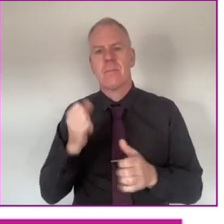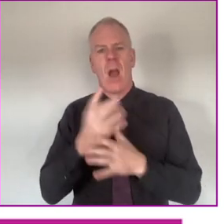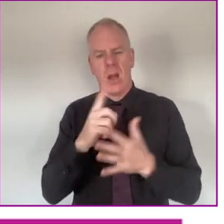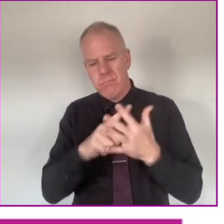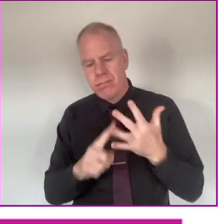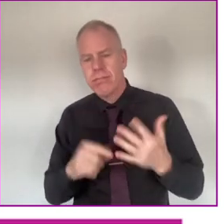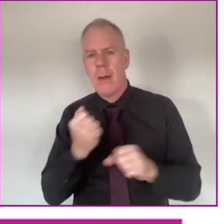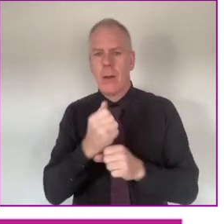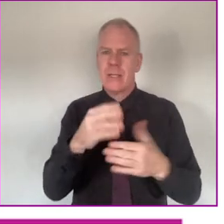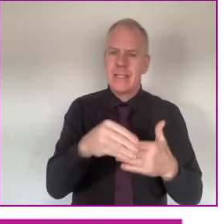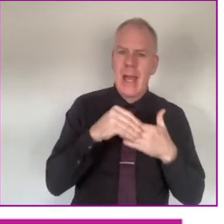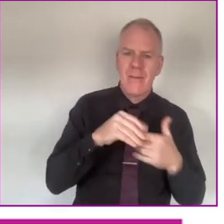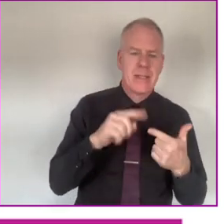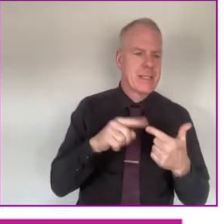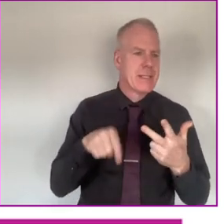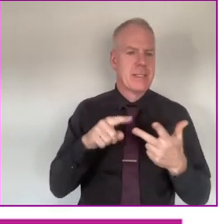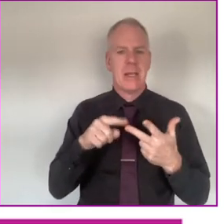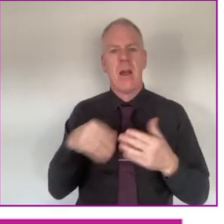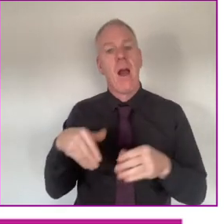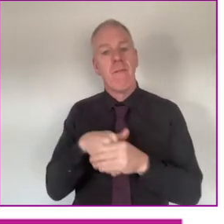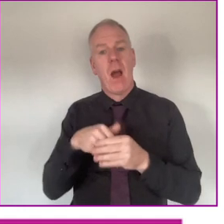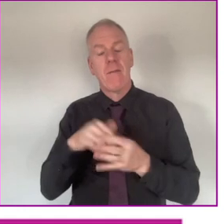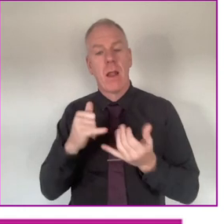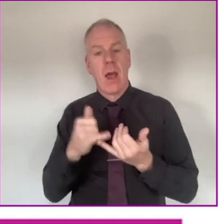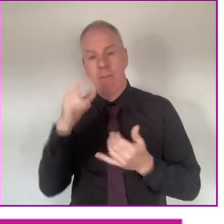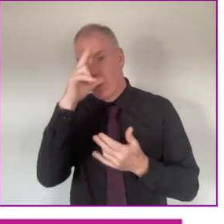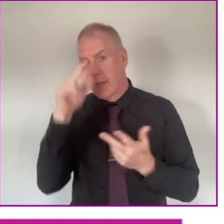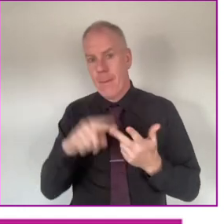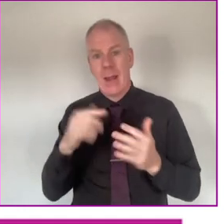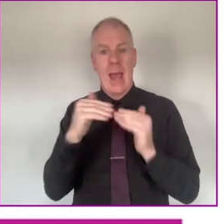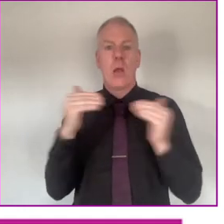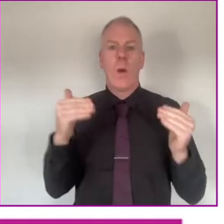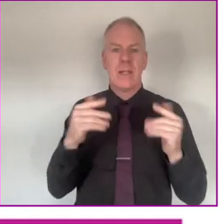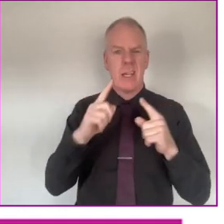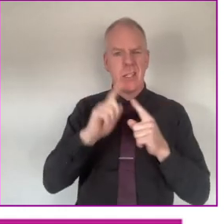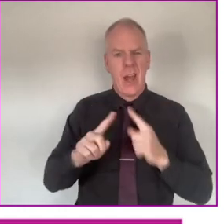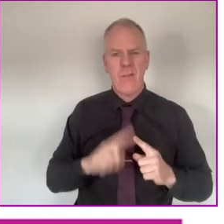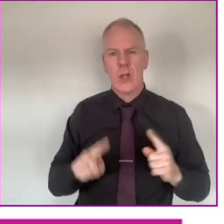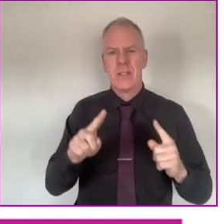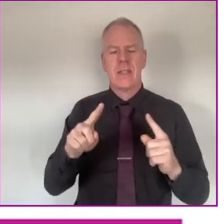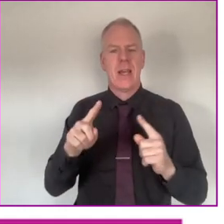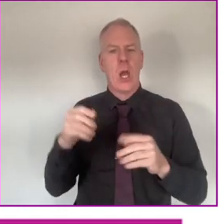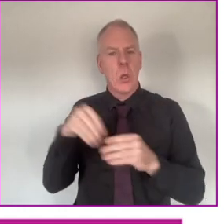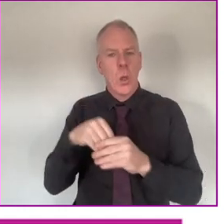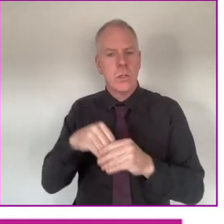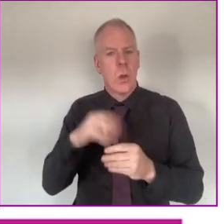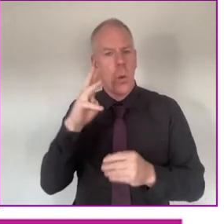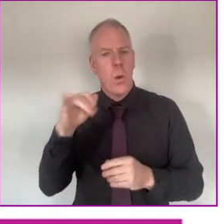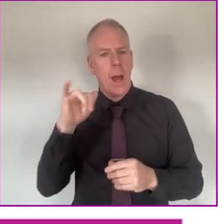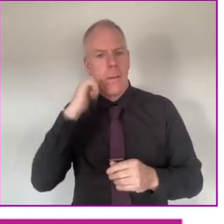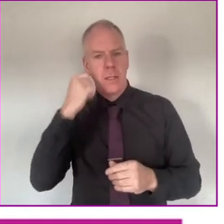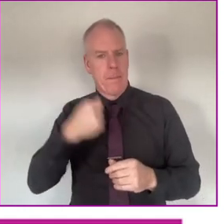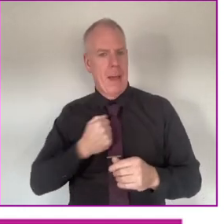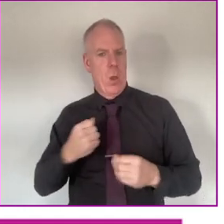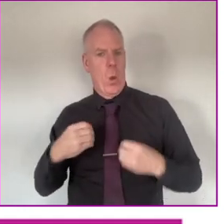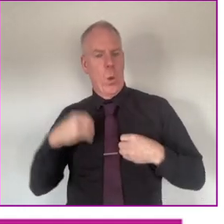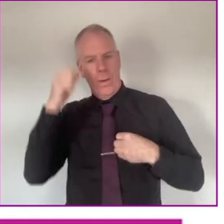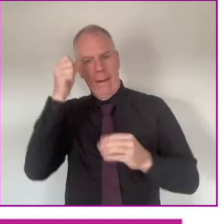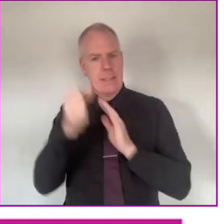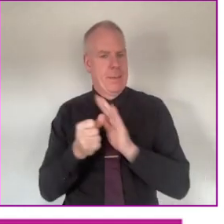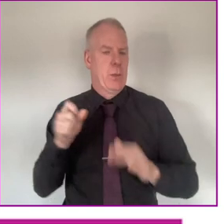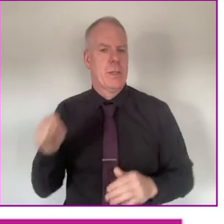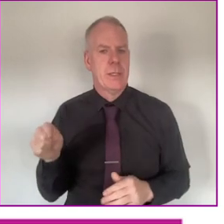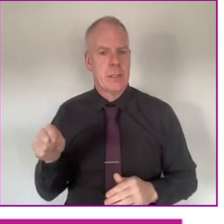you know, all sorts of things about safety. I'm also involved in things to do with equality, diversity and inclusion. Because of my experience,